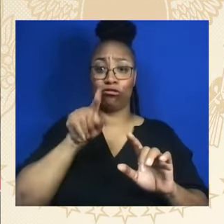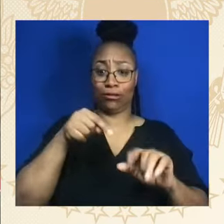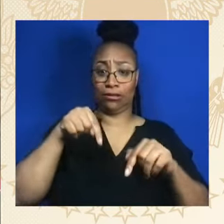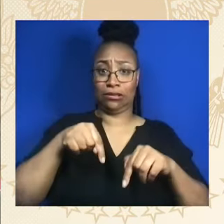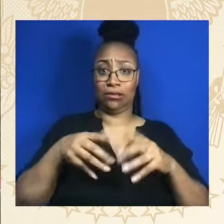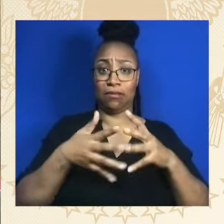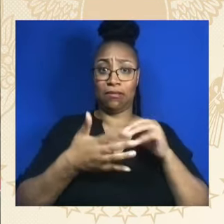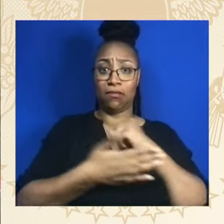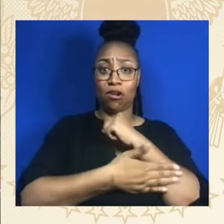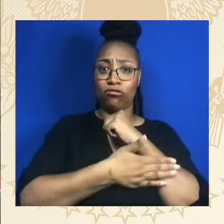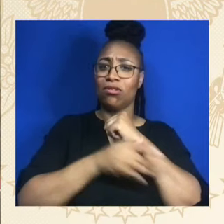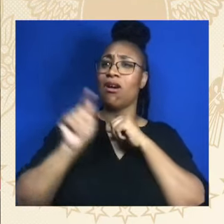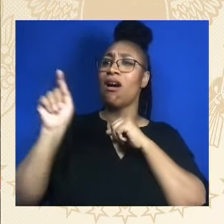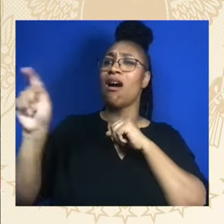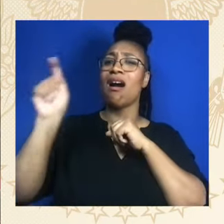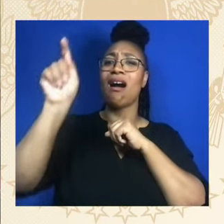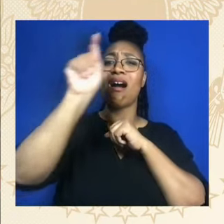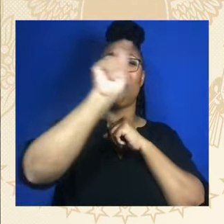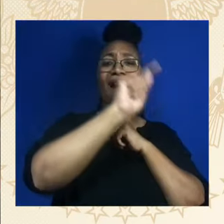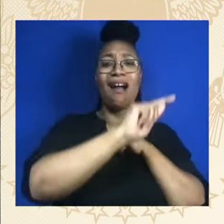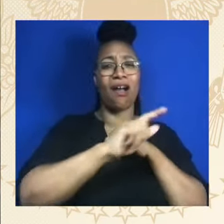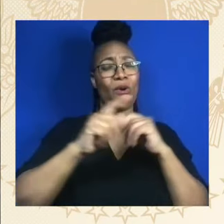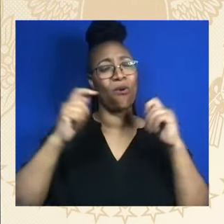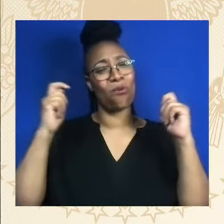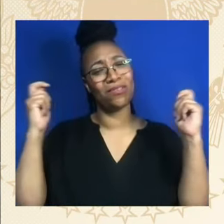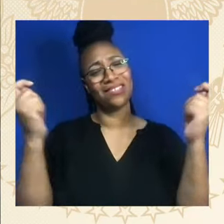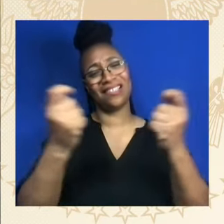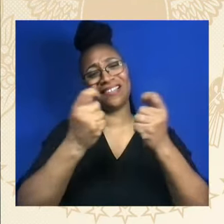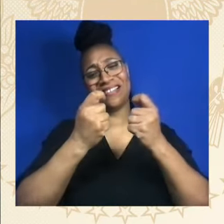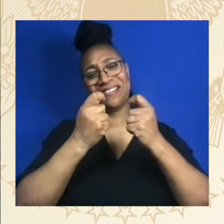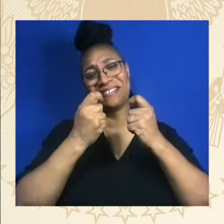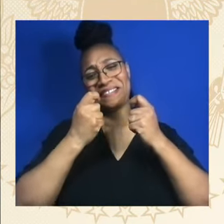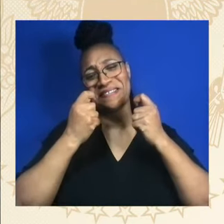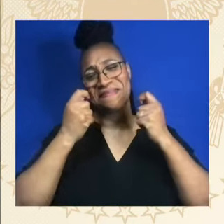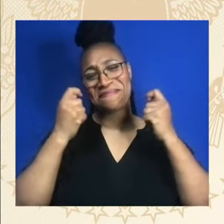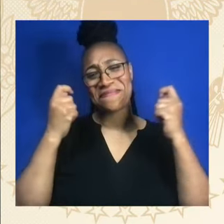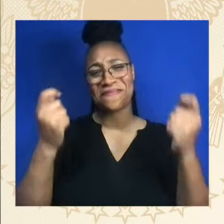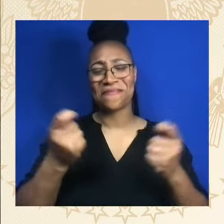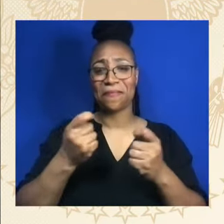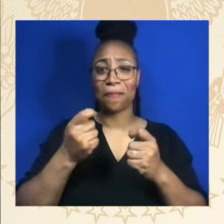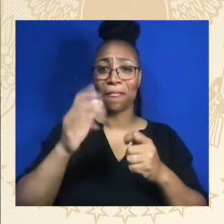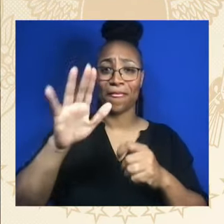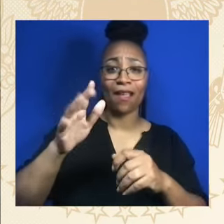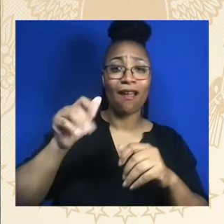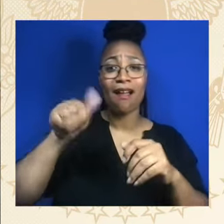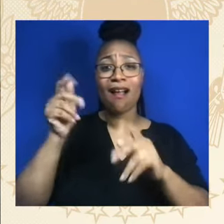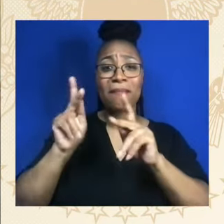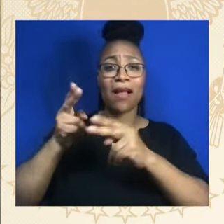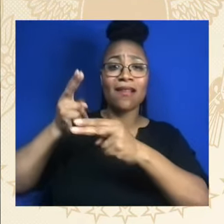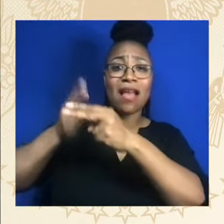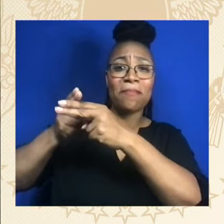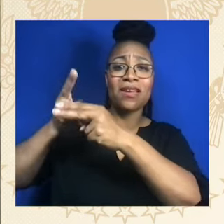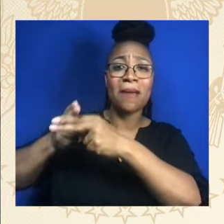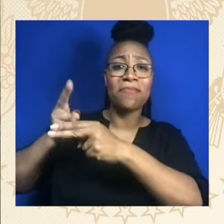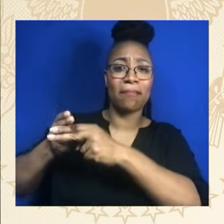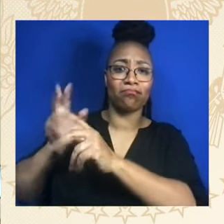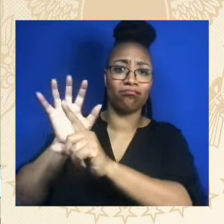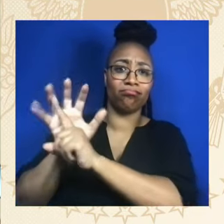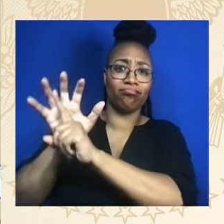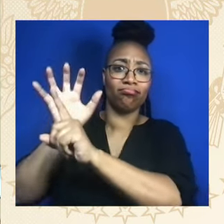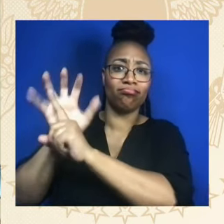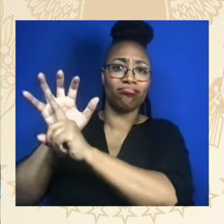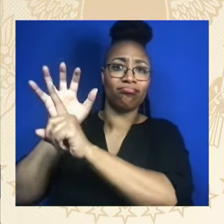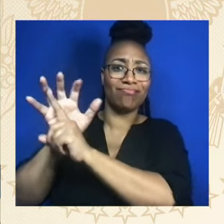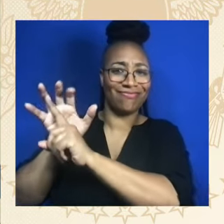less well-known, from those who led the fight for abolition, to factory workers and Pullman